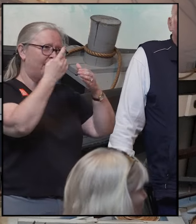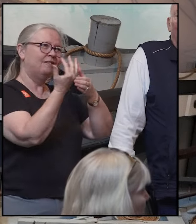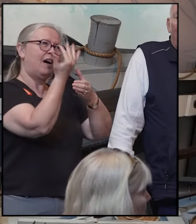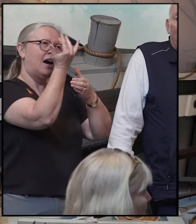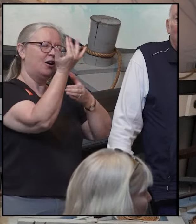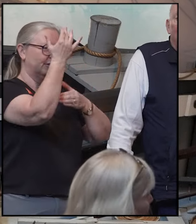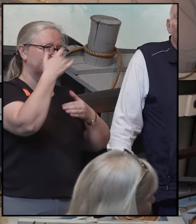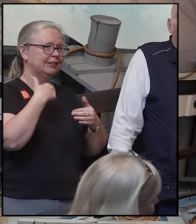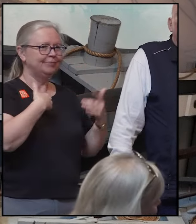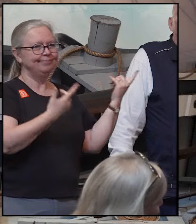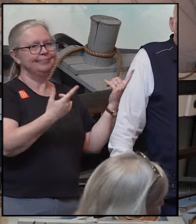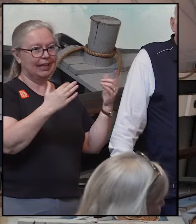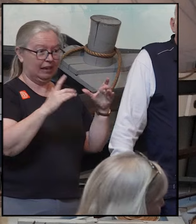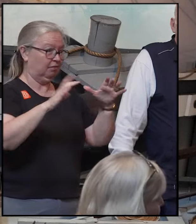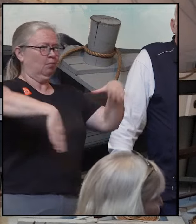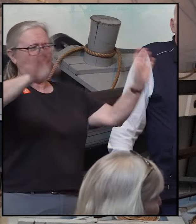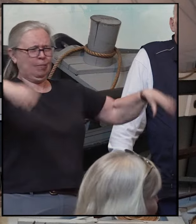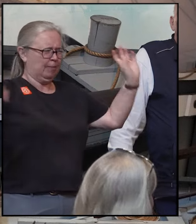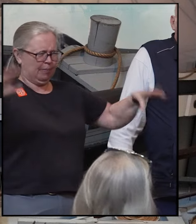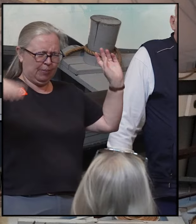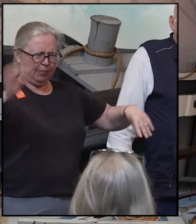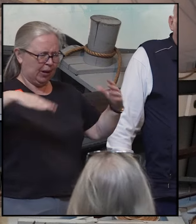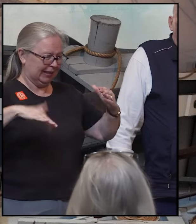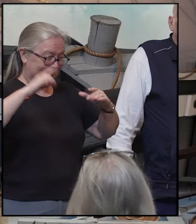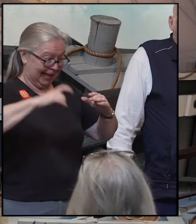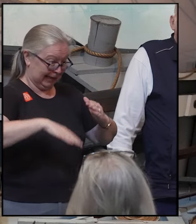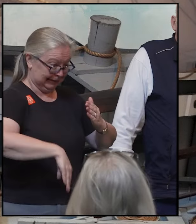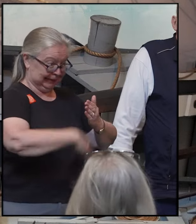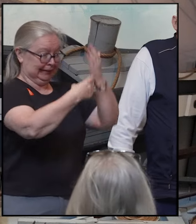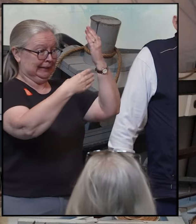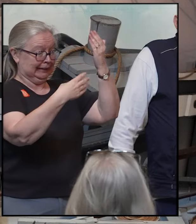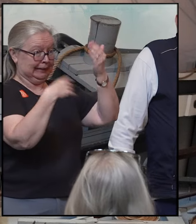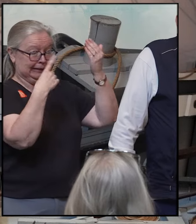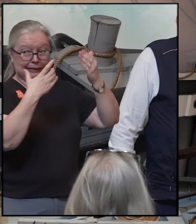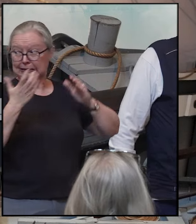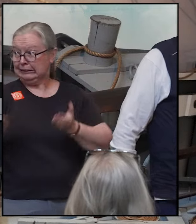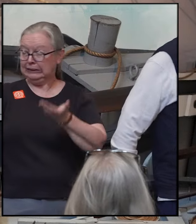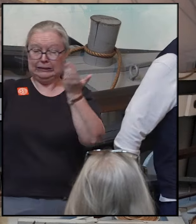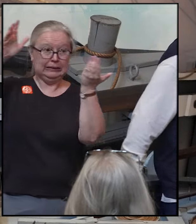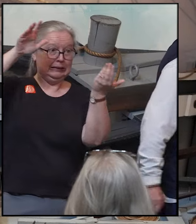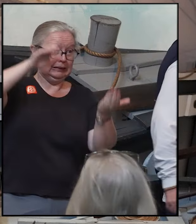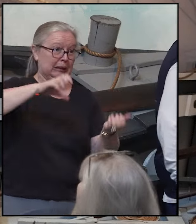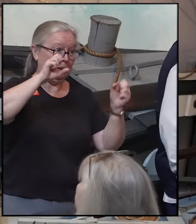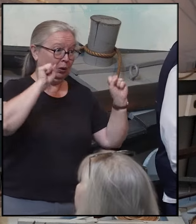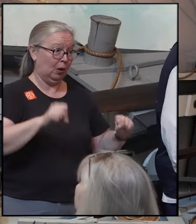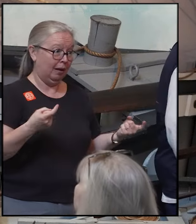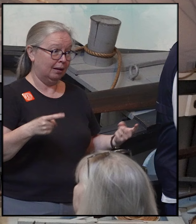flurry, the whale could come up underneath the boat and topple us.